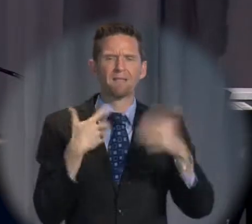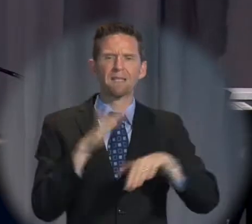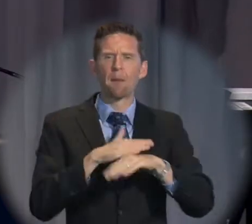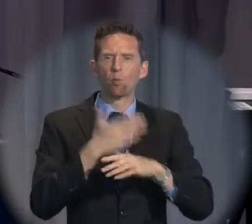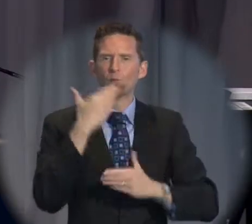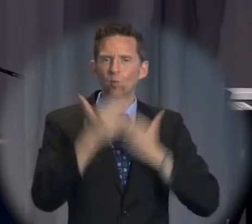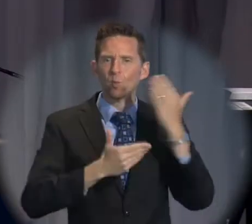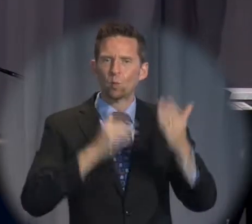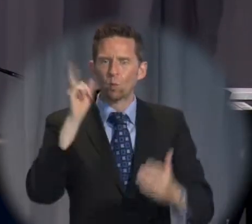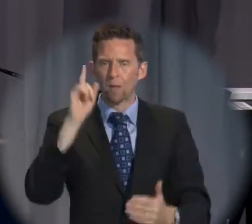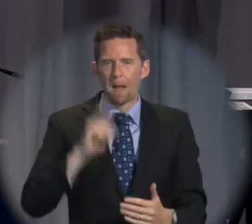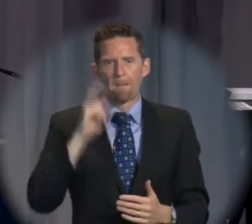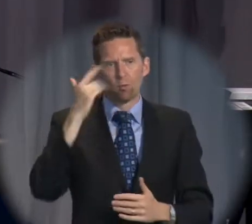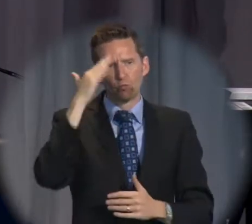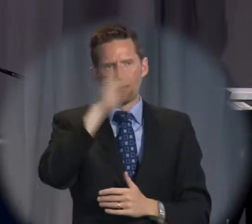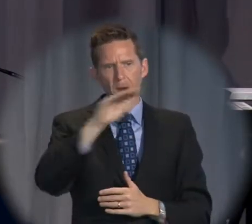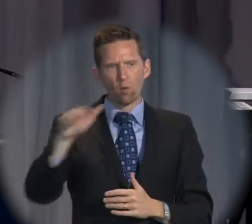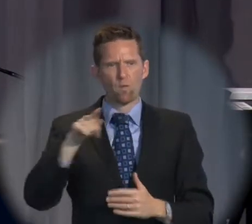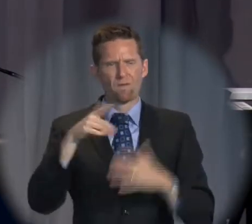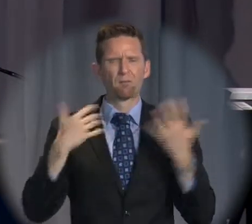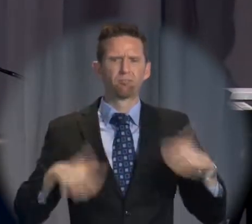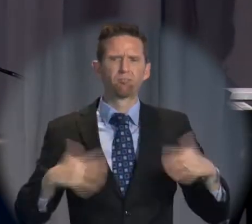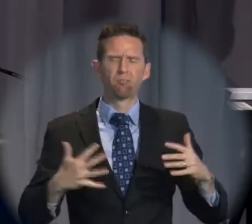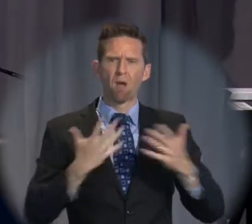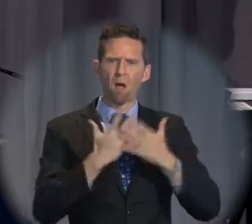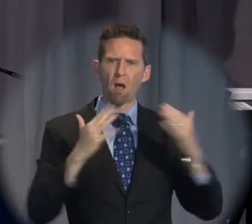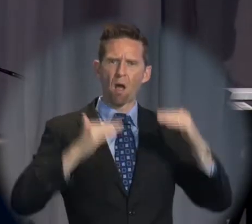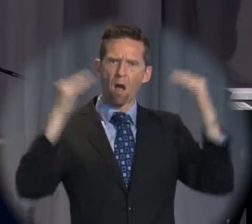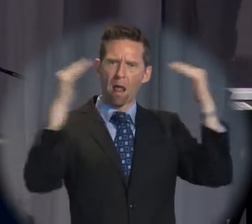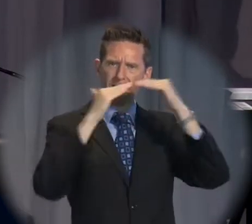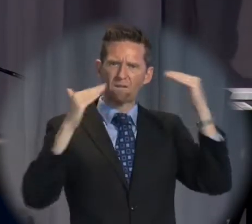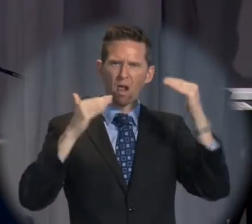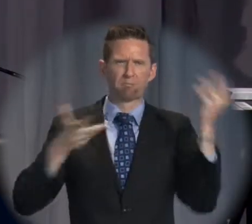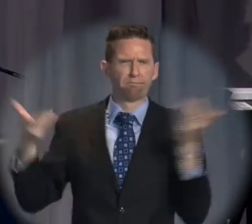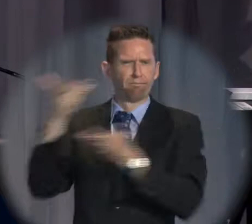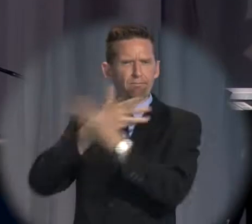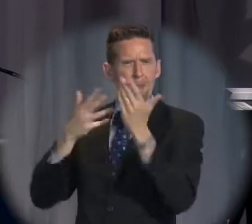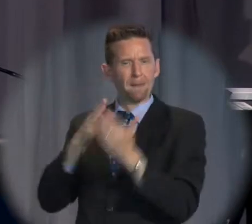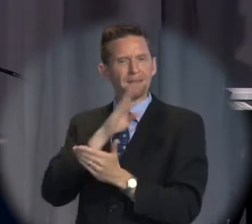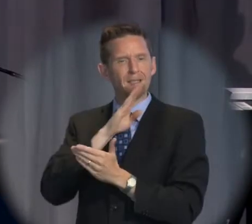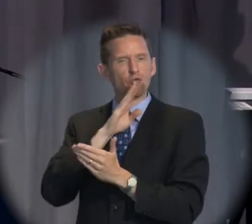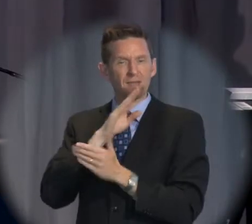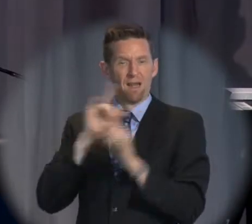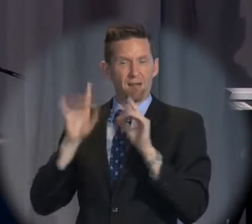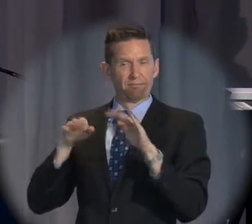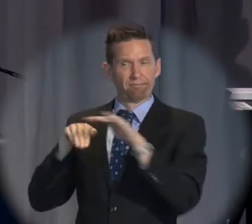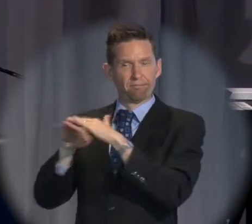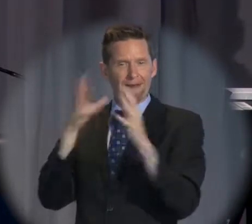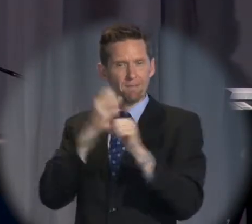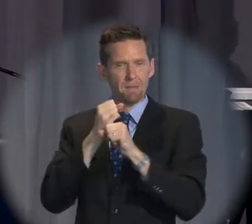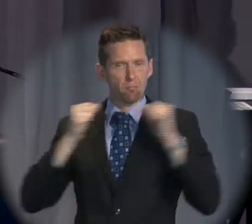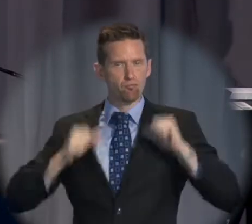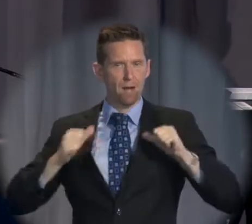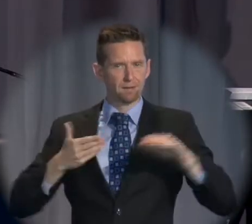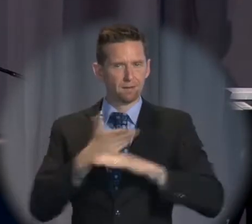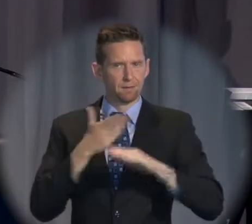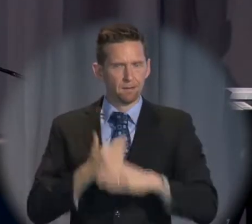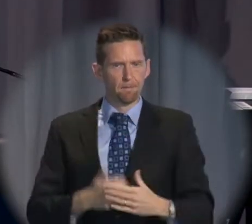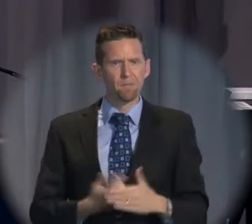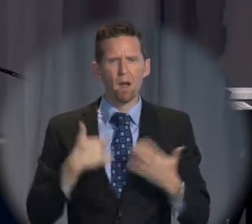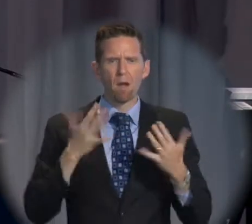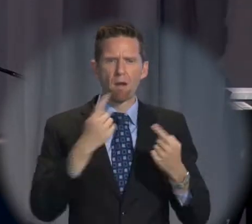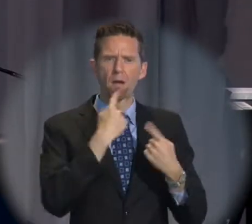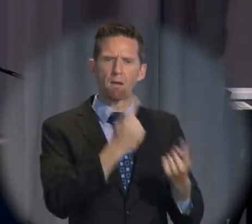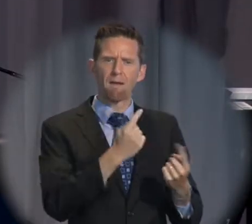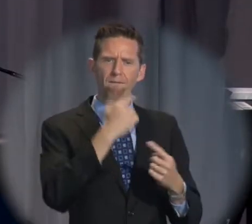remind you of the very high levels of secrecy that have crept into government practice. I've mentioned the 5